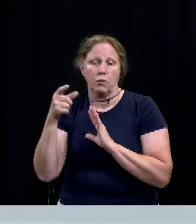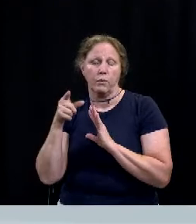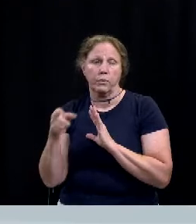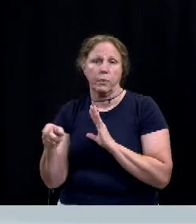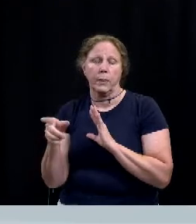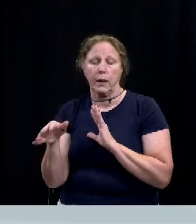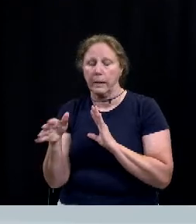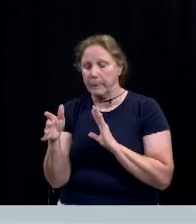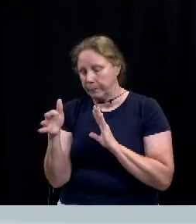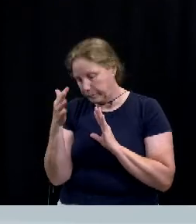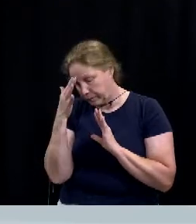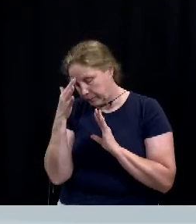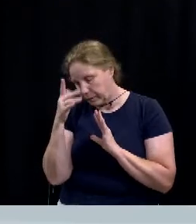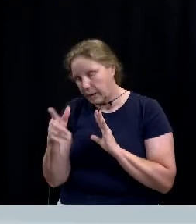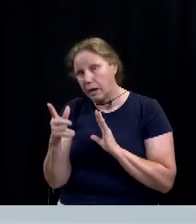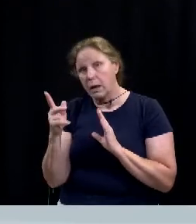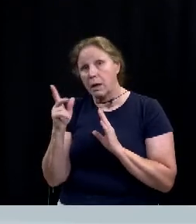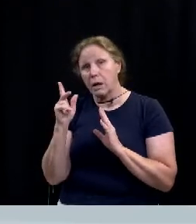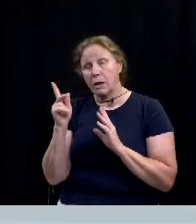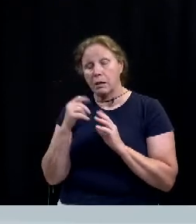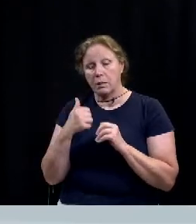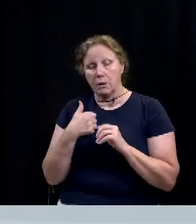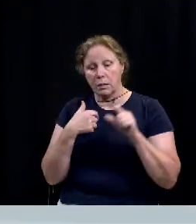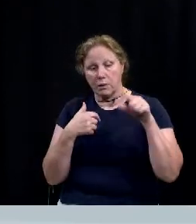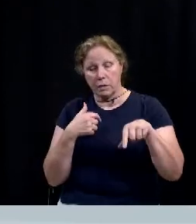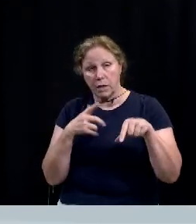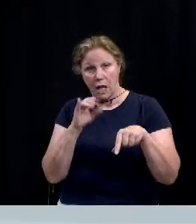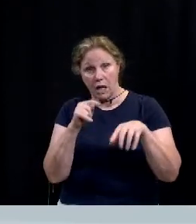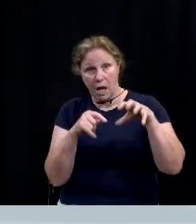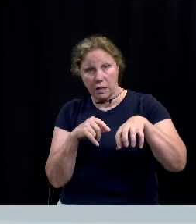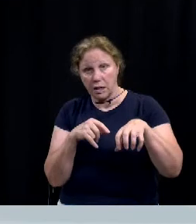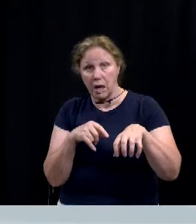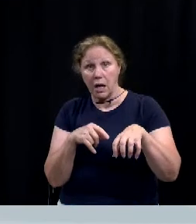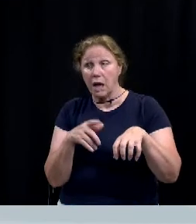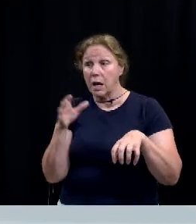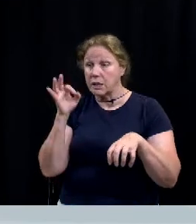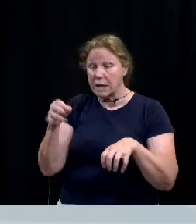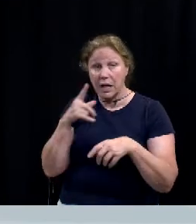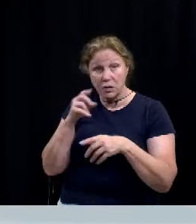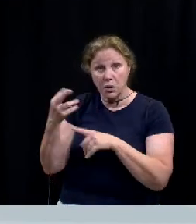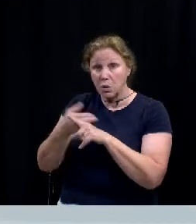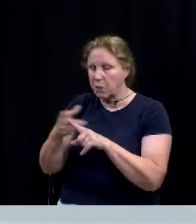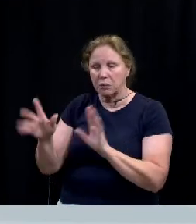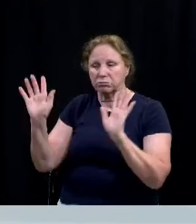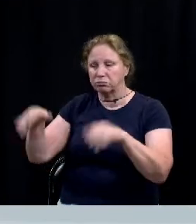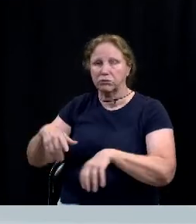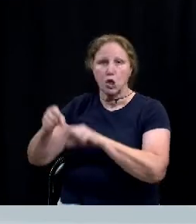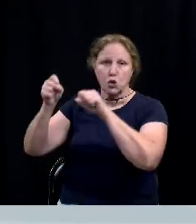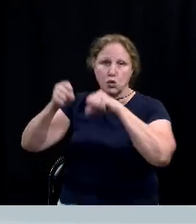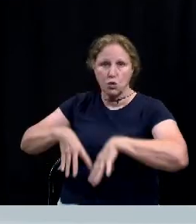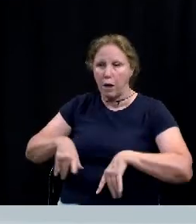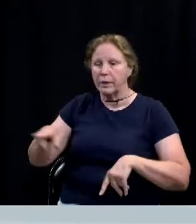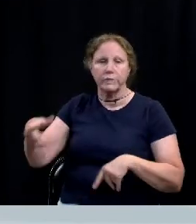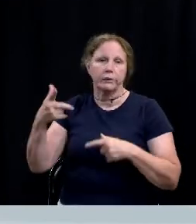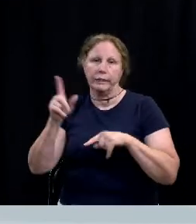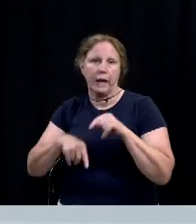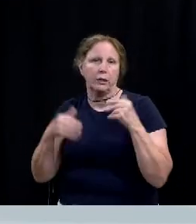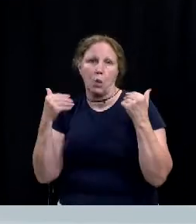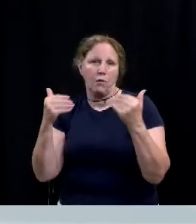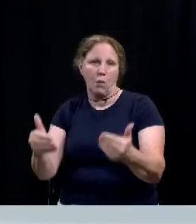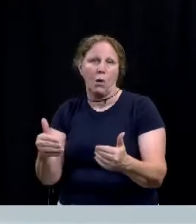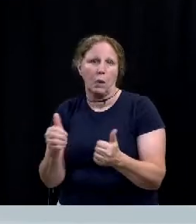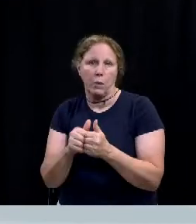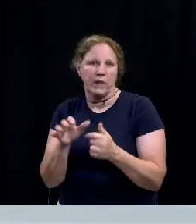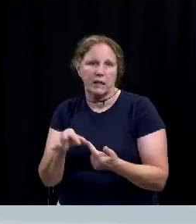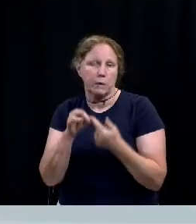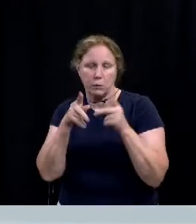The tenant of the lot backed out of the lease and the owner no longer wants to move forward with the special